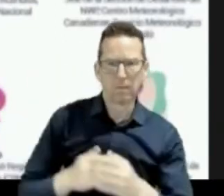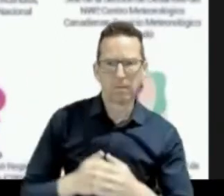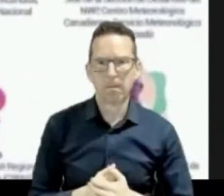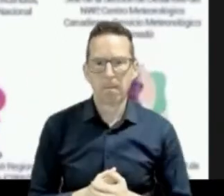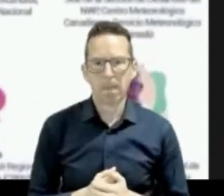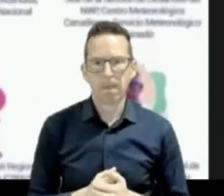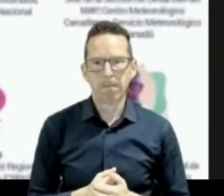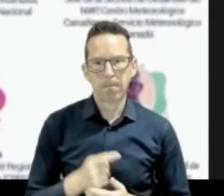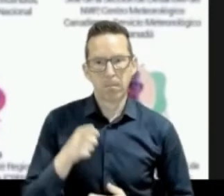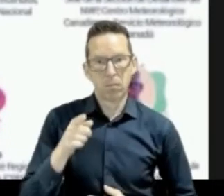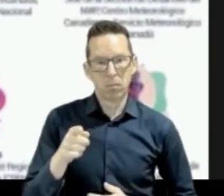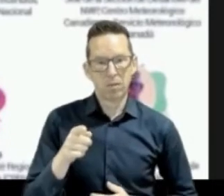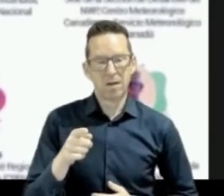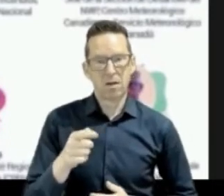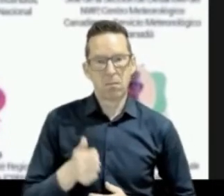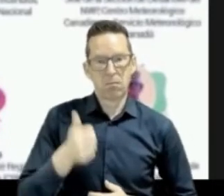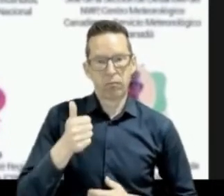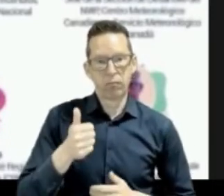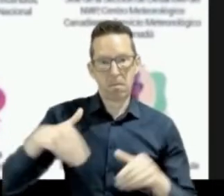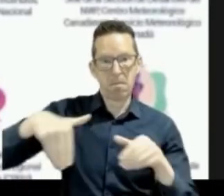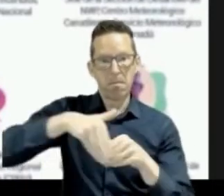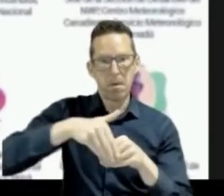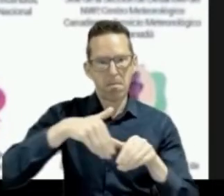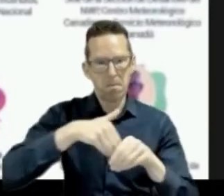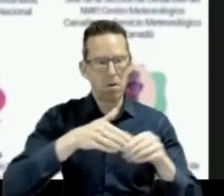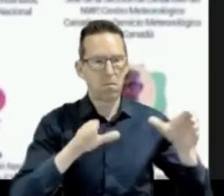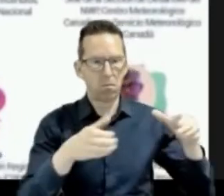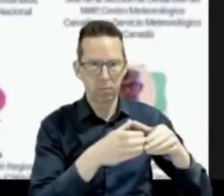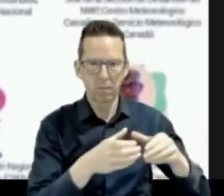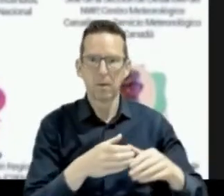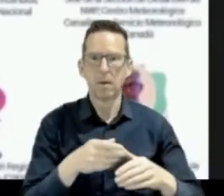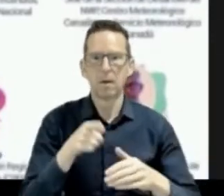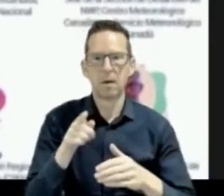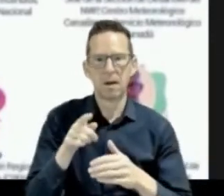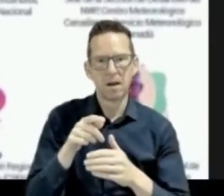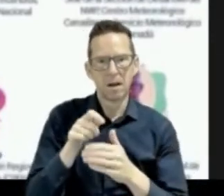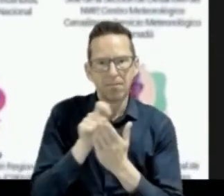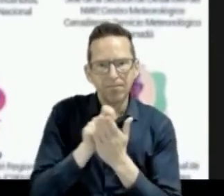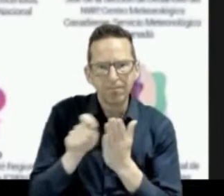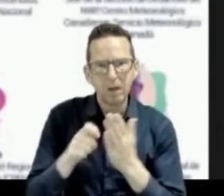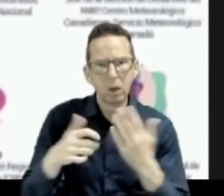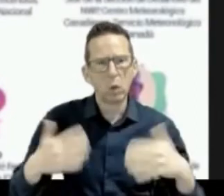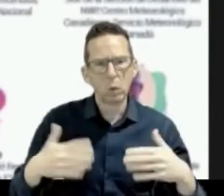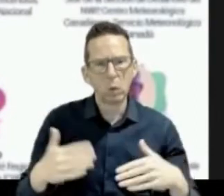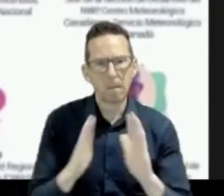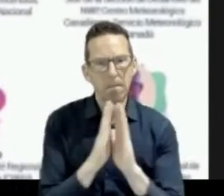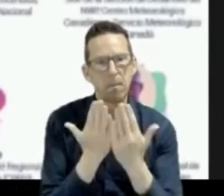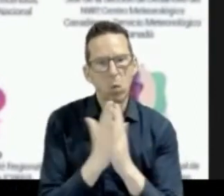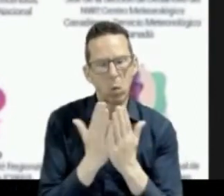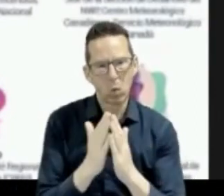of the award-winning book, Meteorology of Tropical West Africa, the Forecasters Handbook.